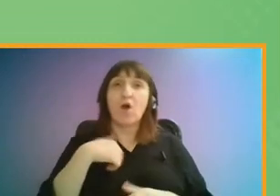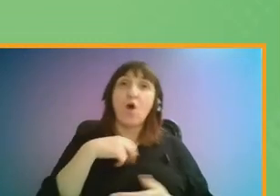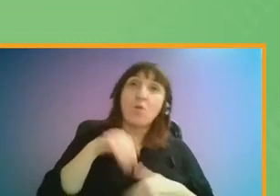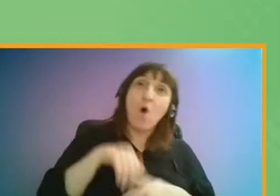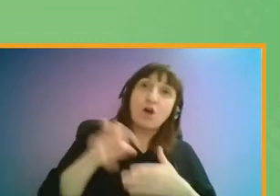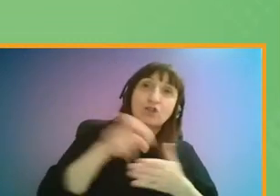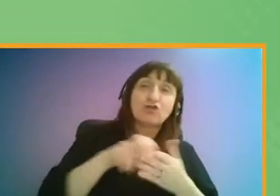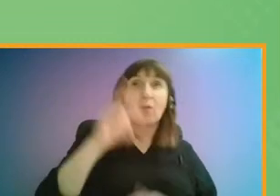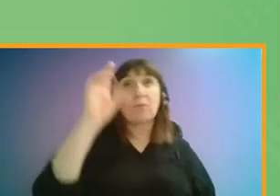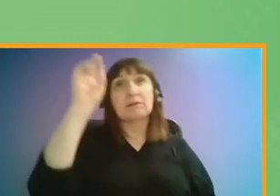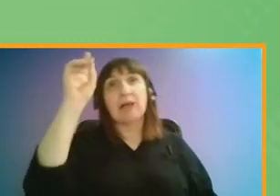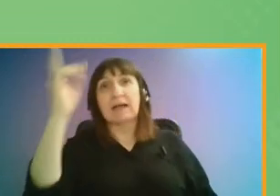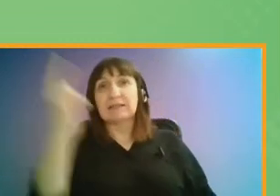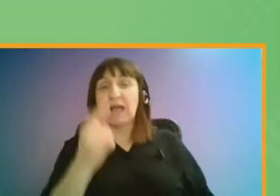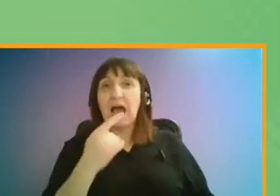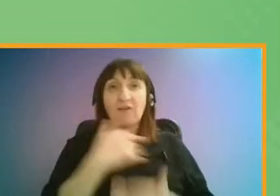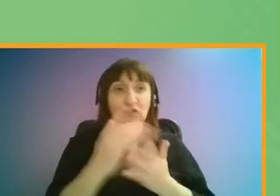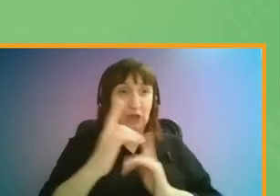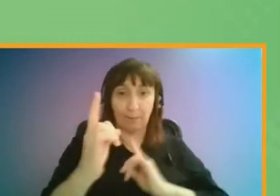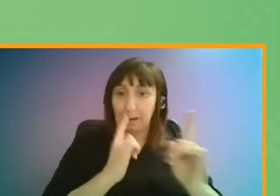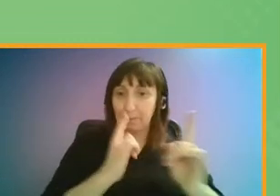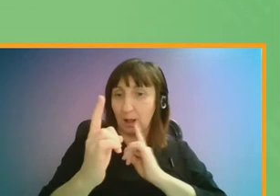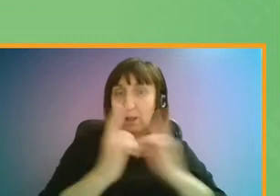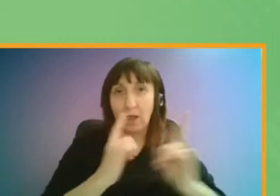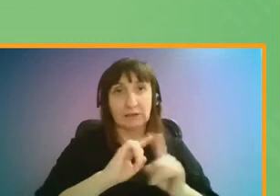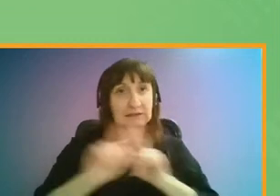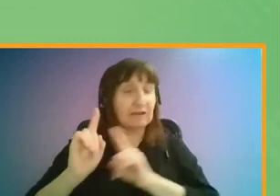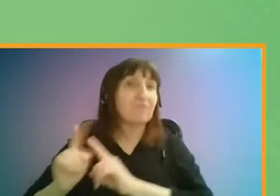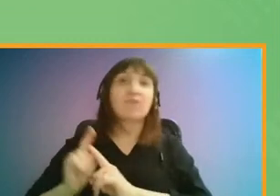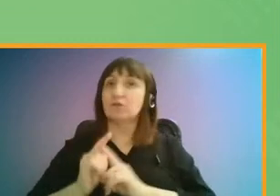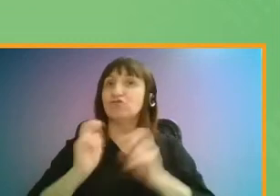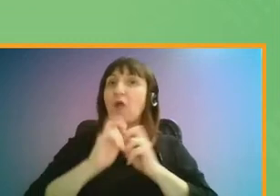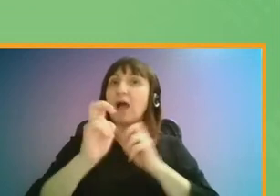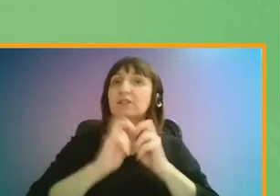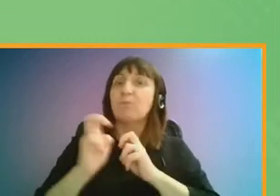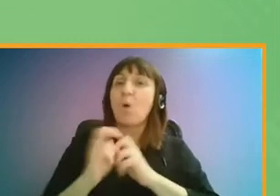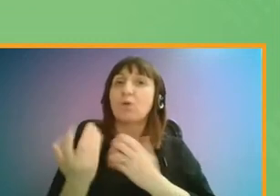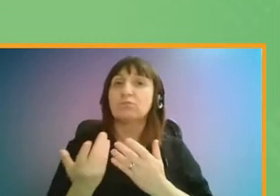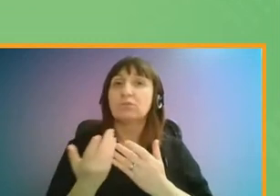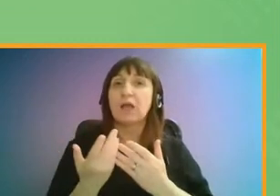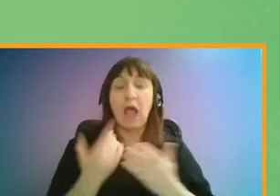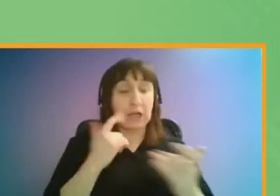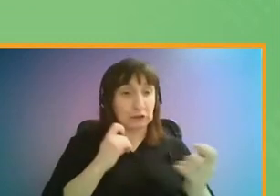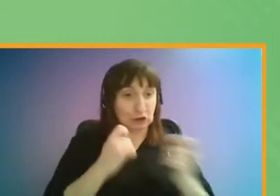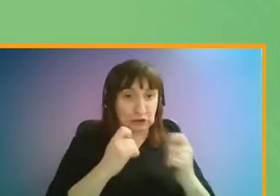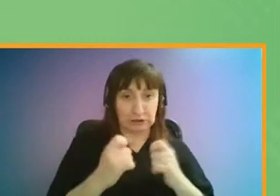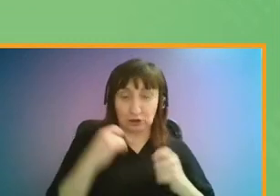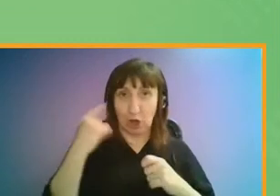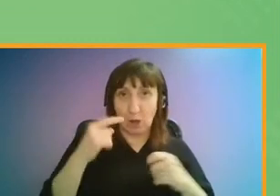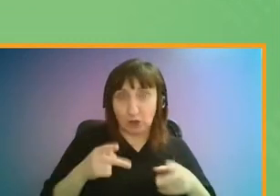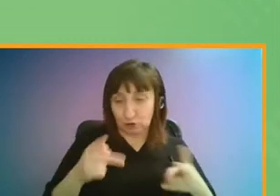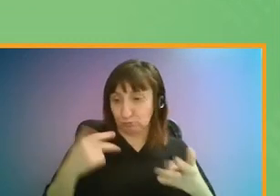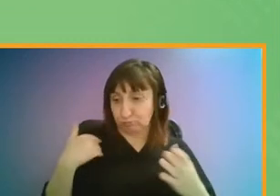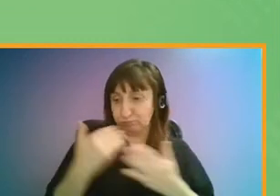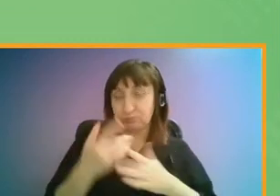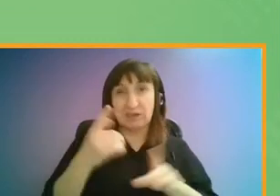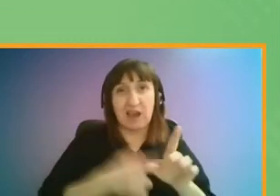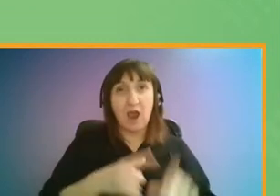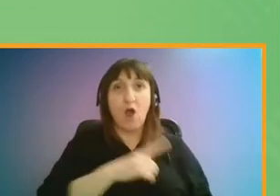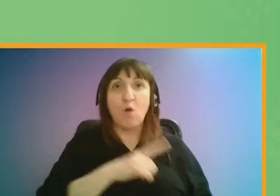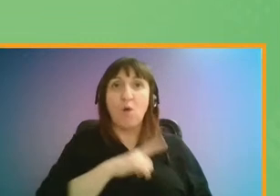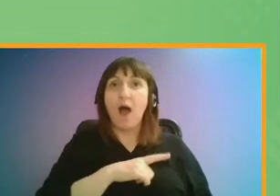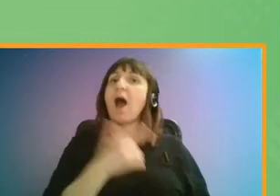street has to be shared with different people and different types of transport. There has been a lot of rapid change on London streets in the last year as a result of